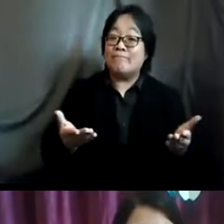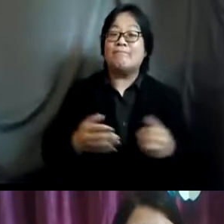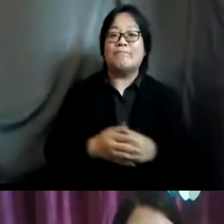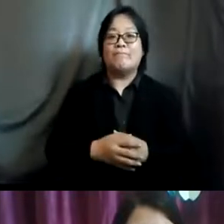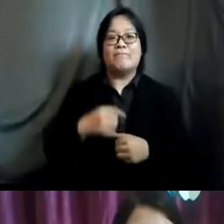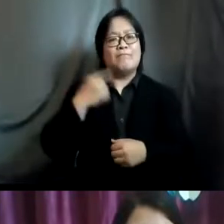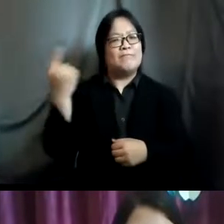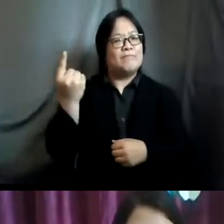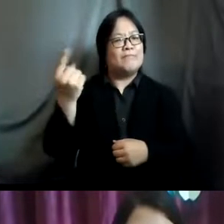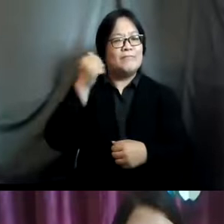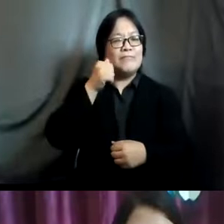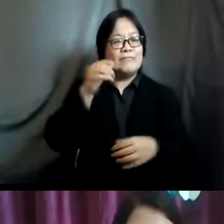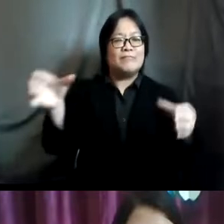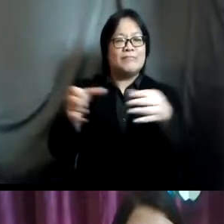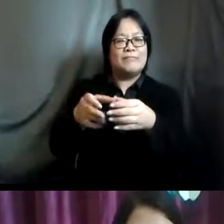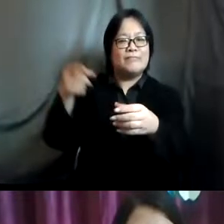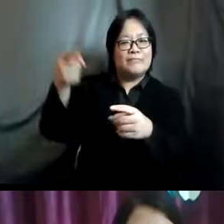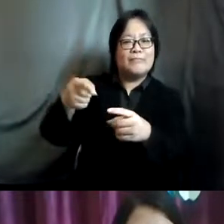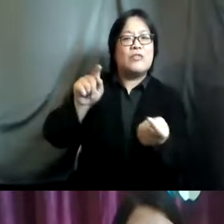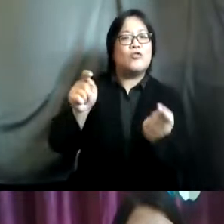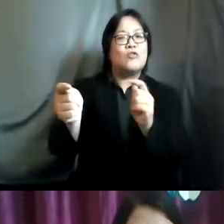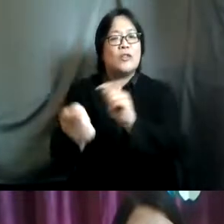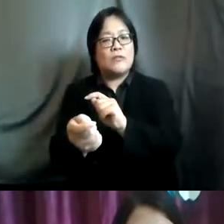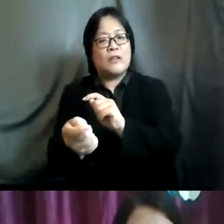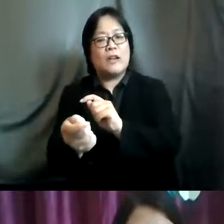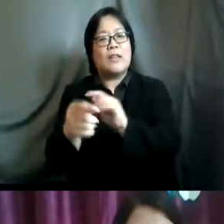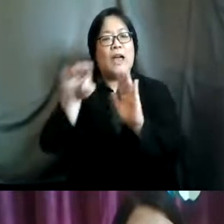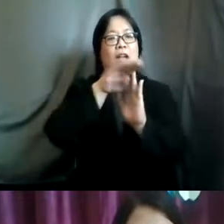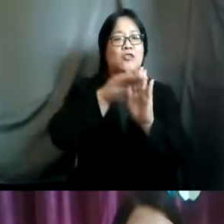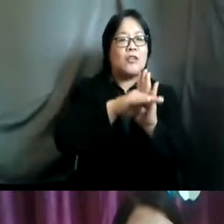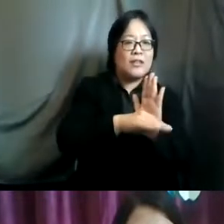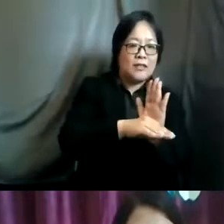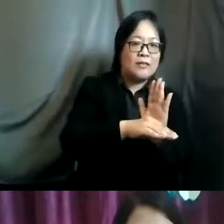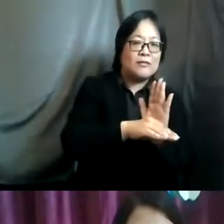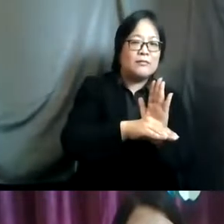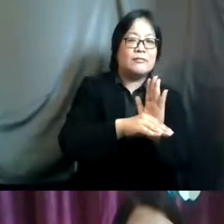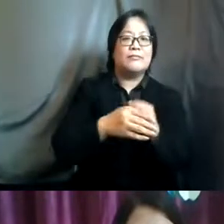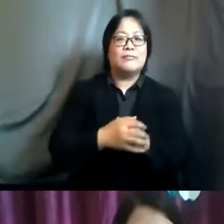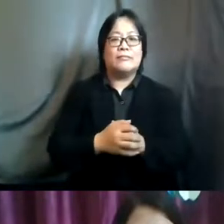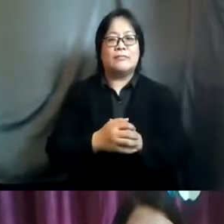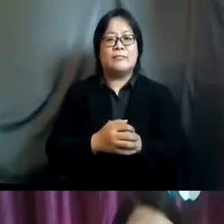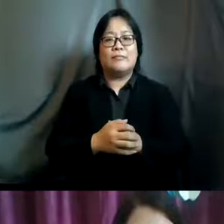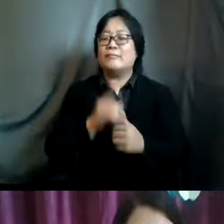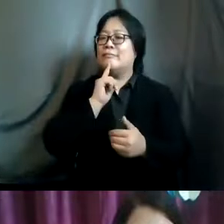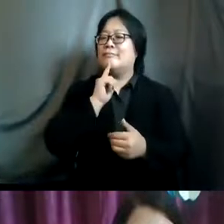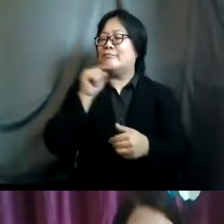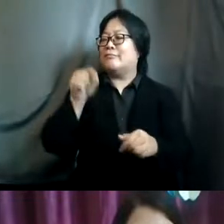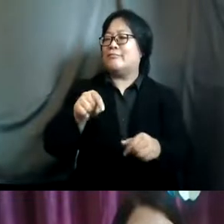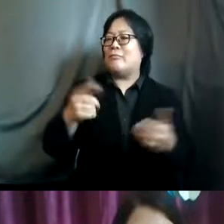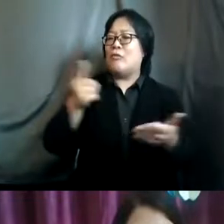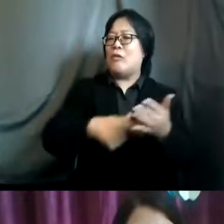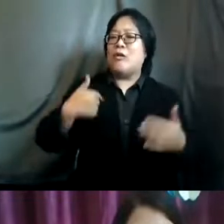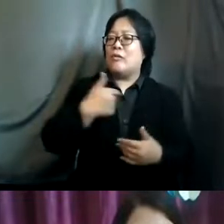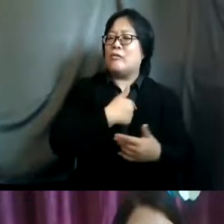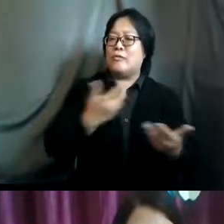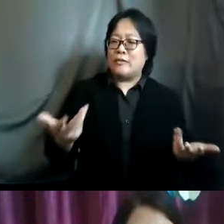panelists spoke about uh transformative agenda and uh for us here in fiji that's really uh what we we've uh